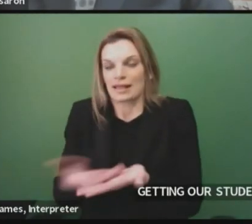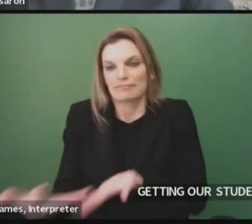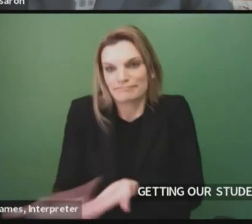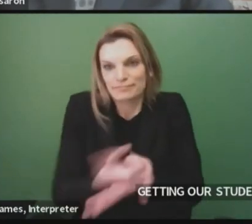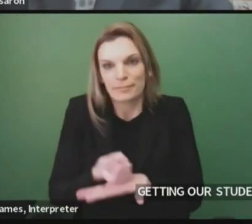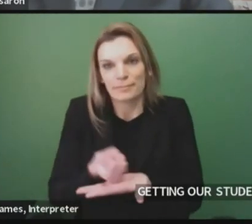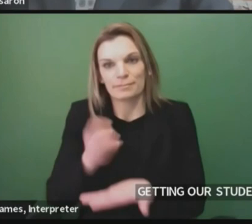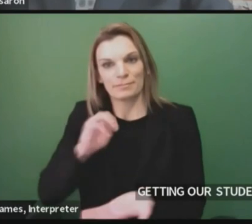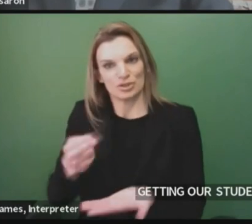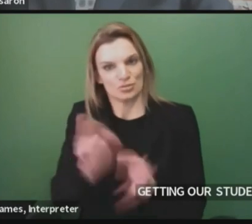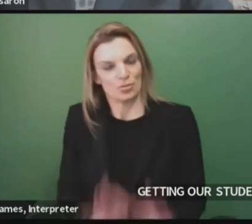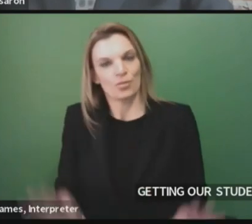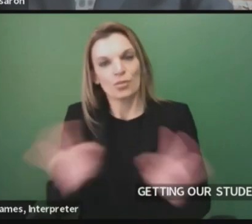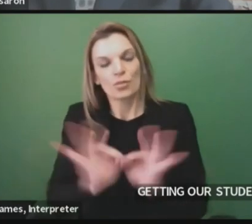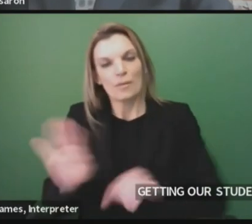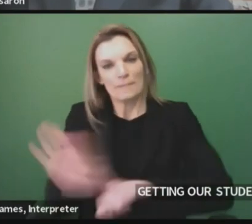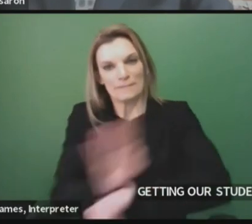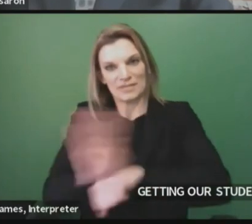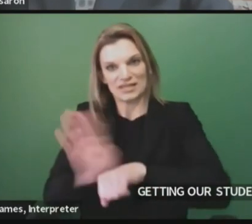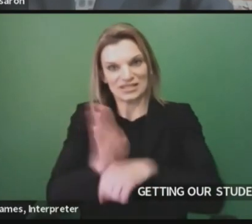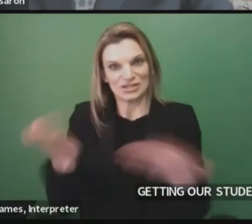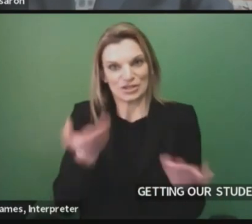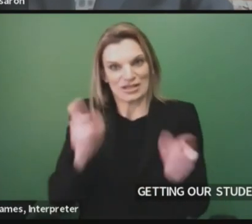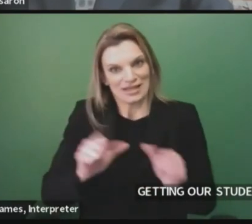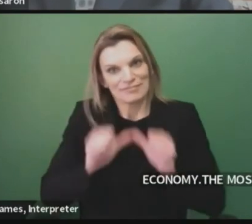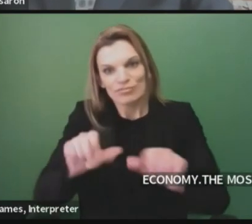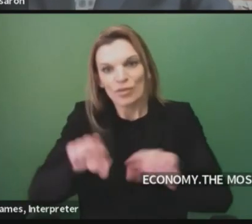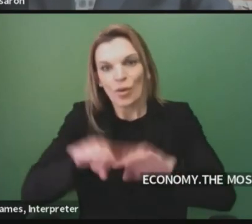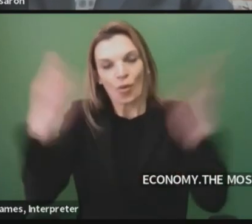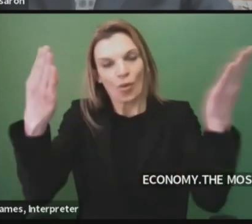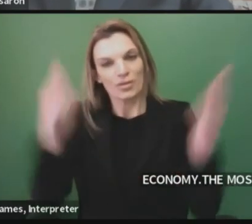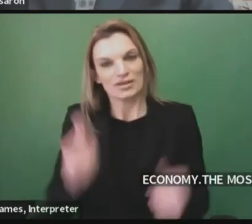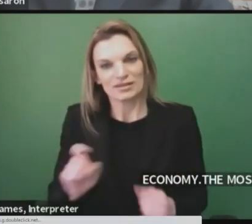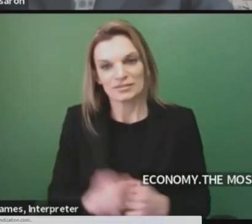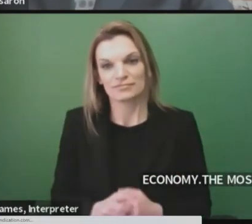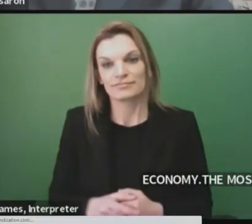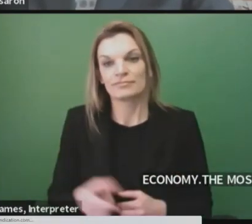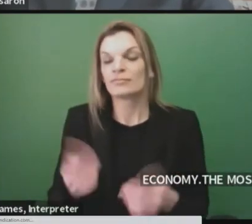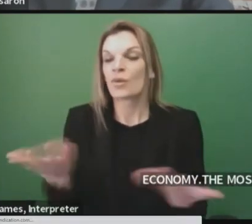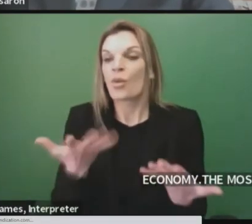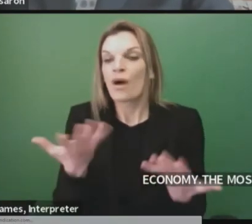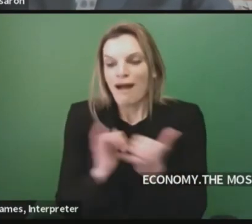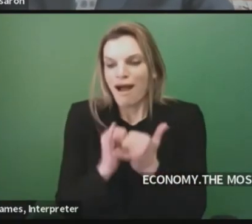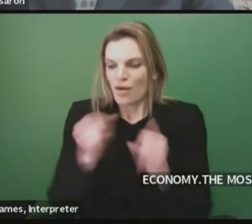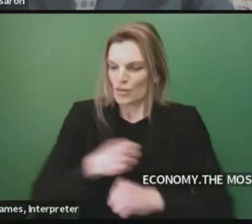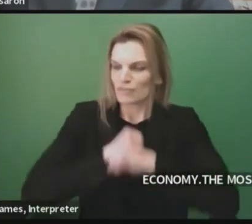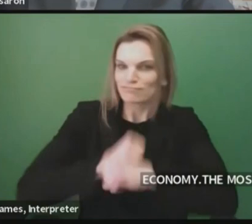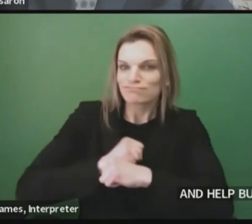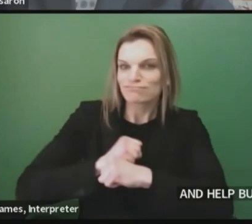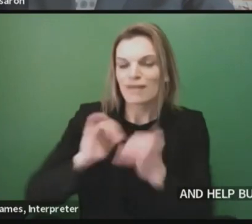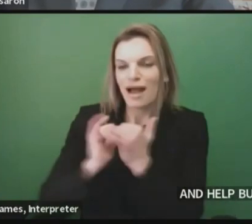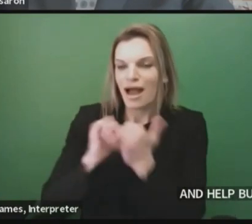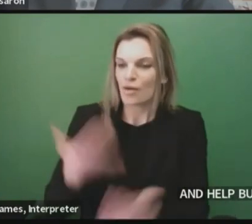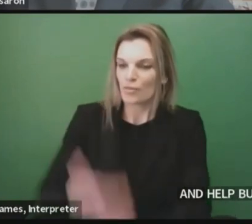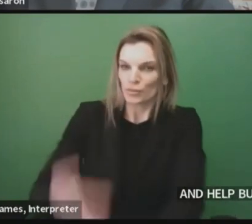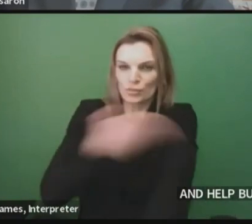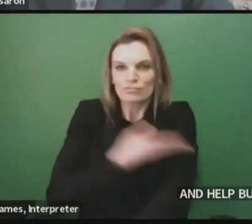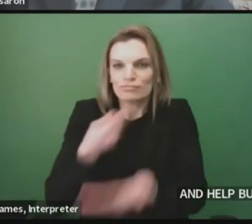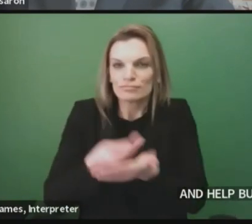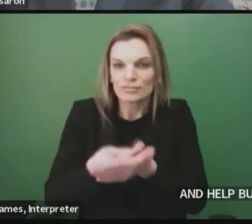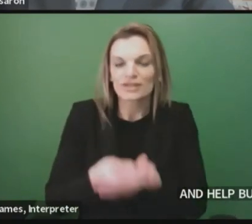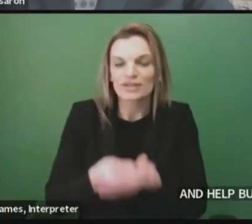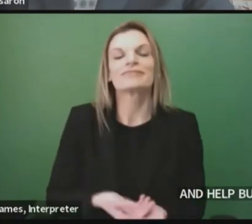businesses get back on their feet is to protect public health and end the pandemic. And that's why a part of the Michigan